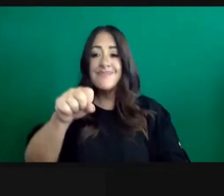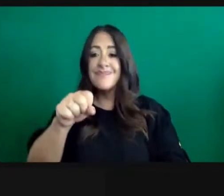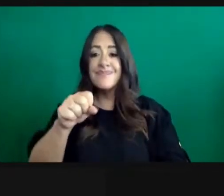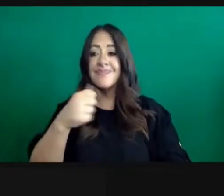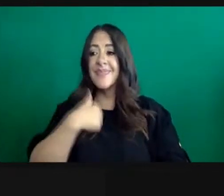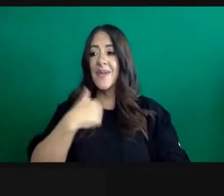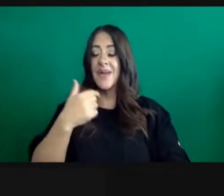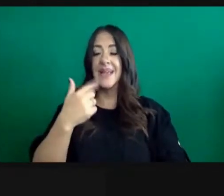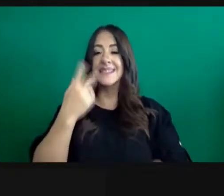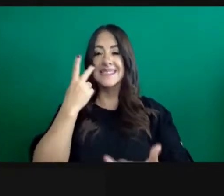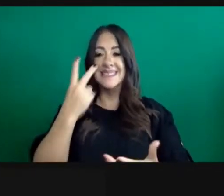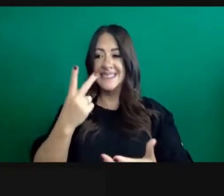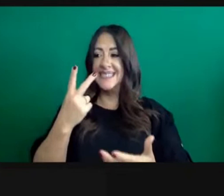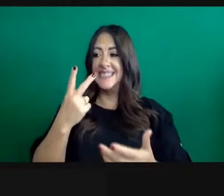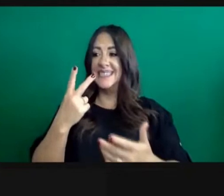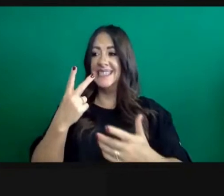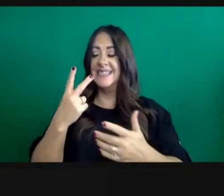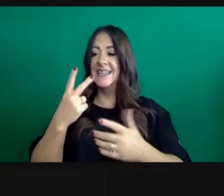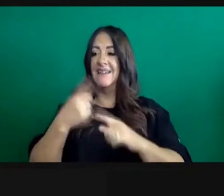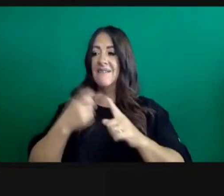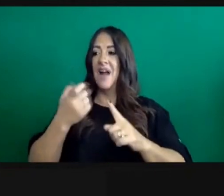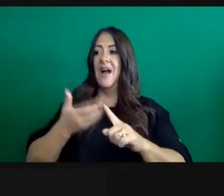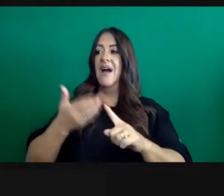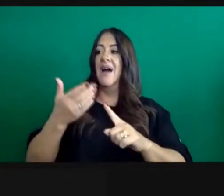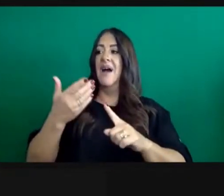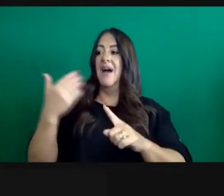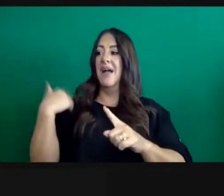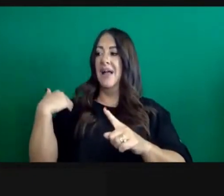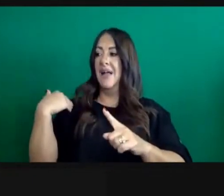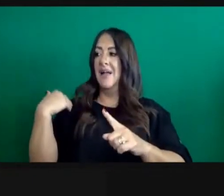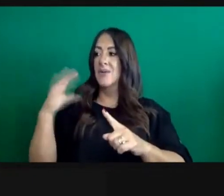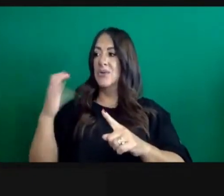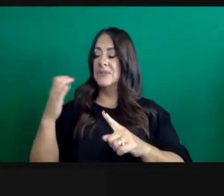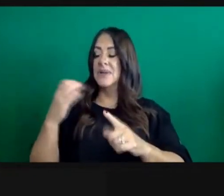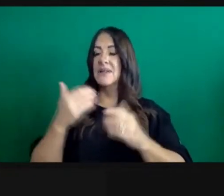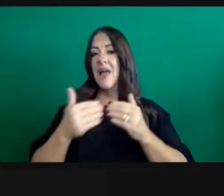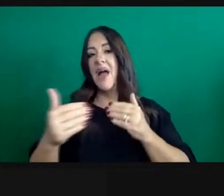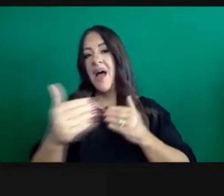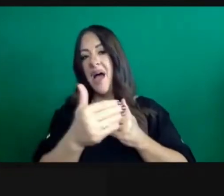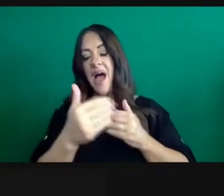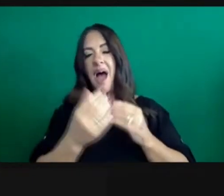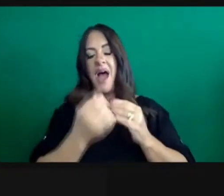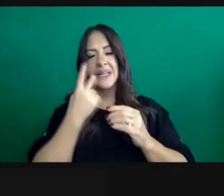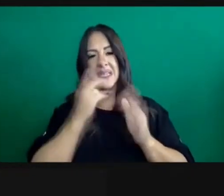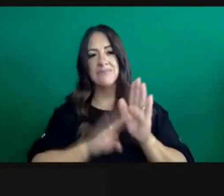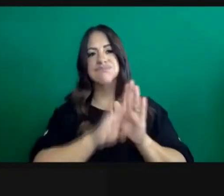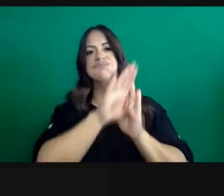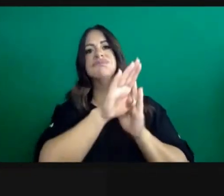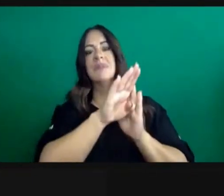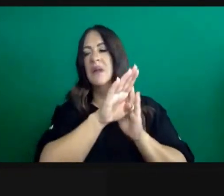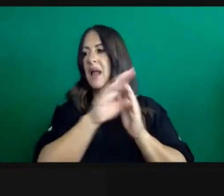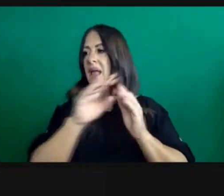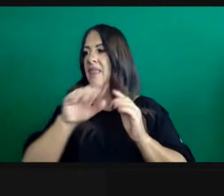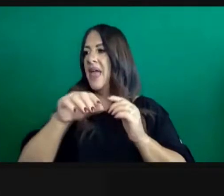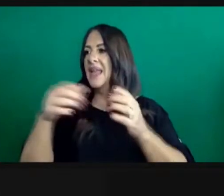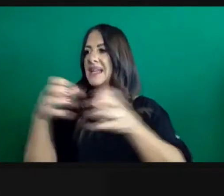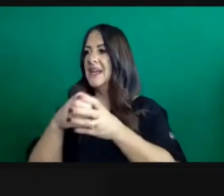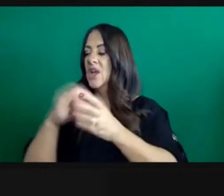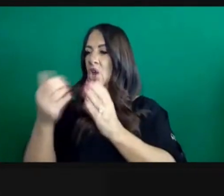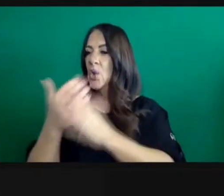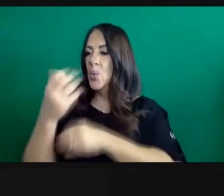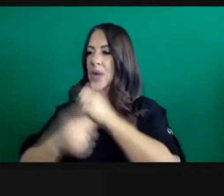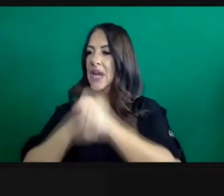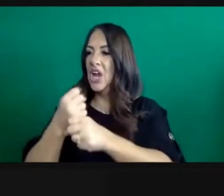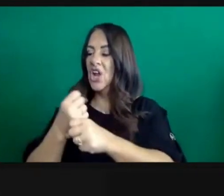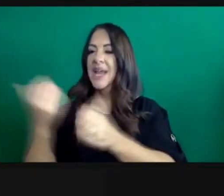a surge upon a surge or exposure upon exposure is real. I think you and your question articulated it really well